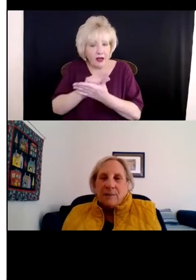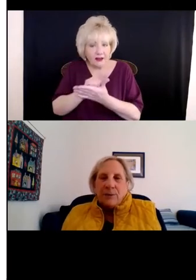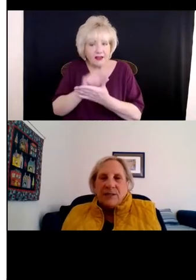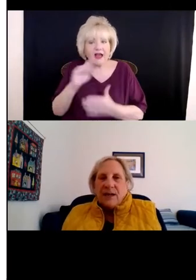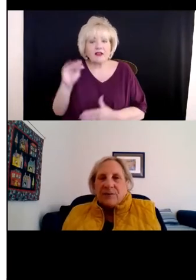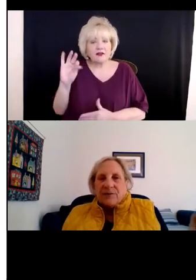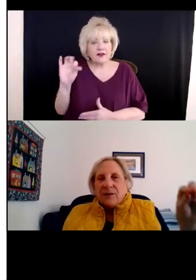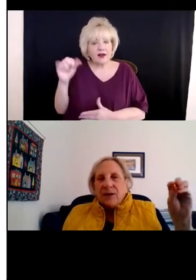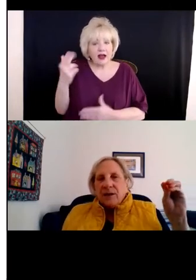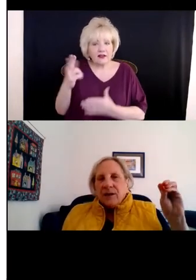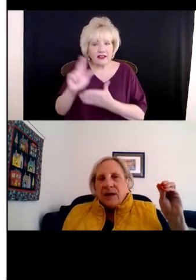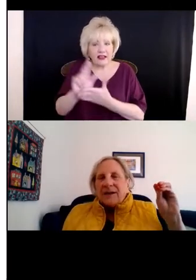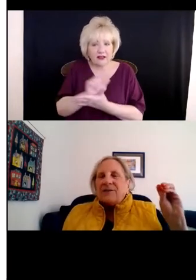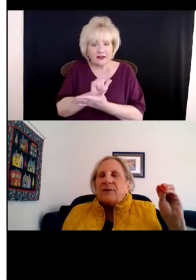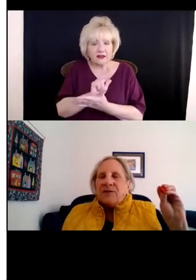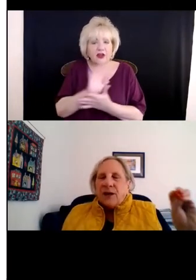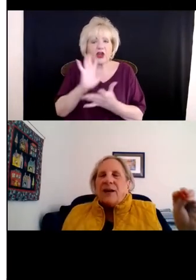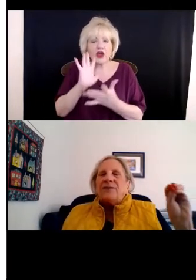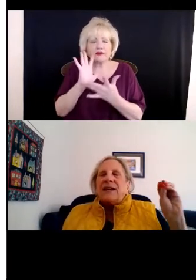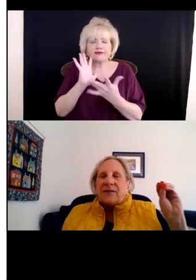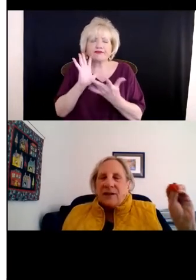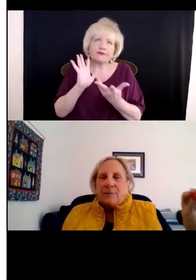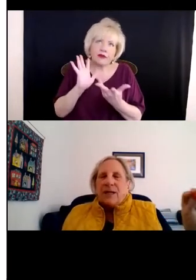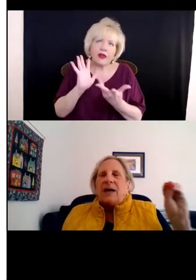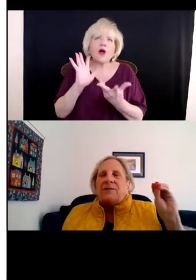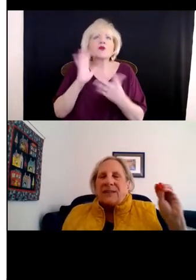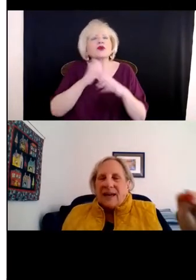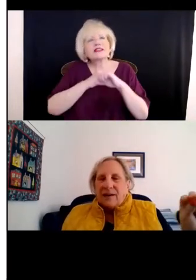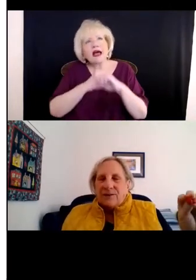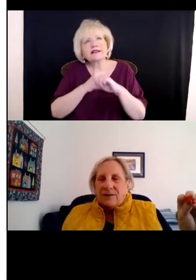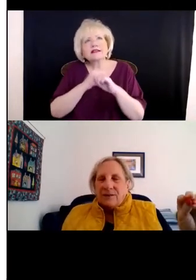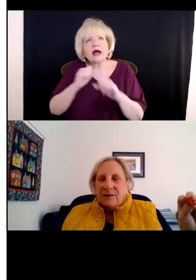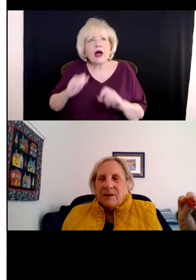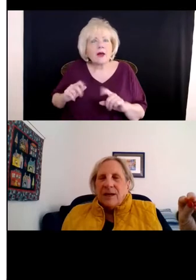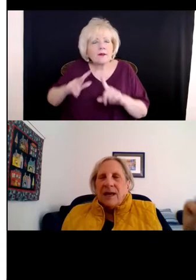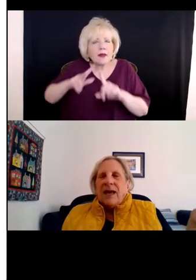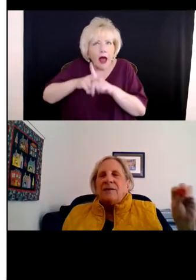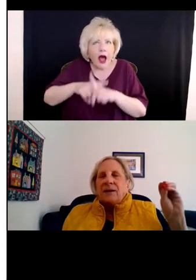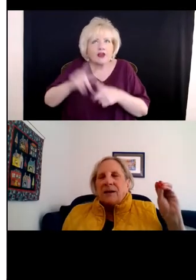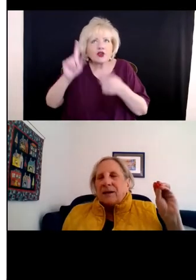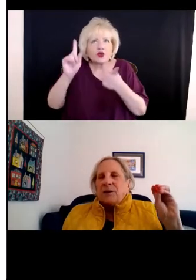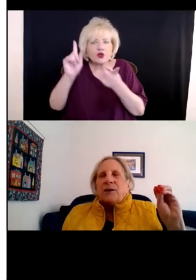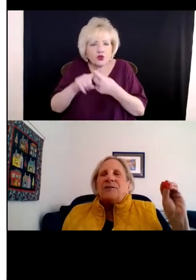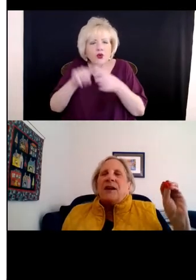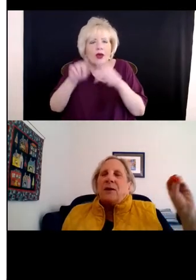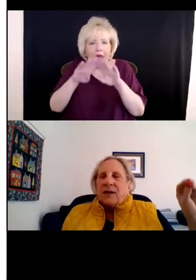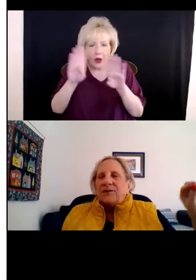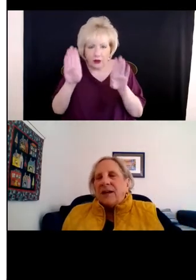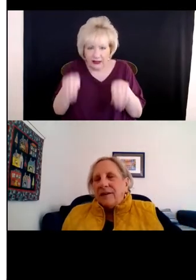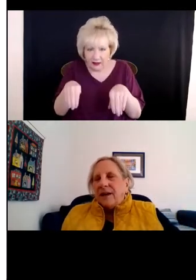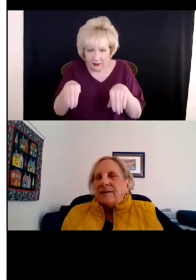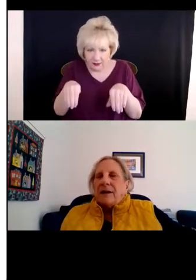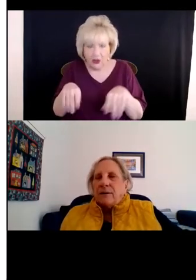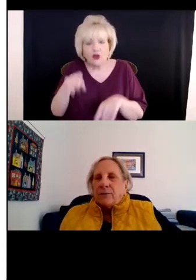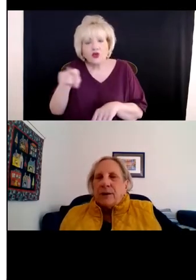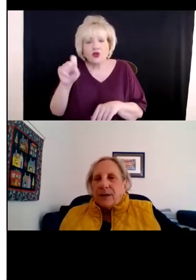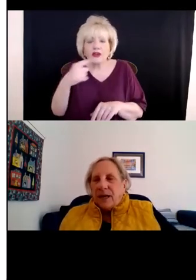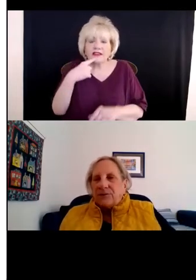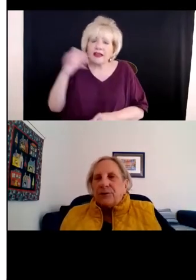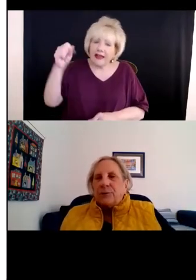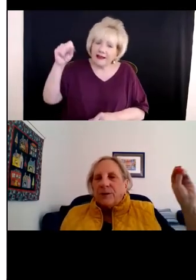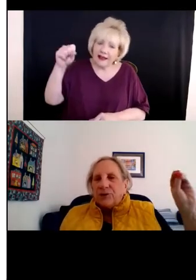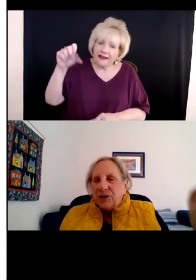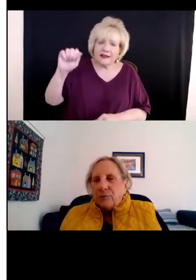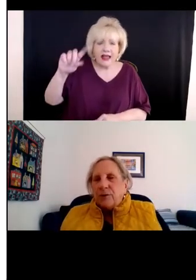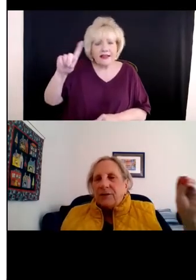Fair Housing Act protects, it is the Fair Housing Act that applies to housing. And you can say, yes, ADA Title III